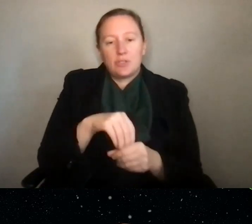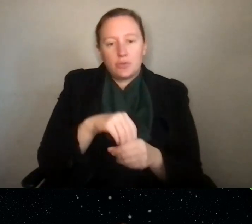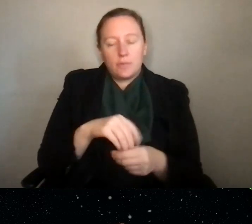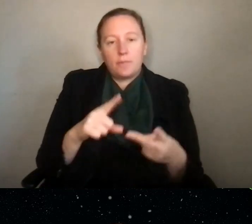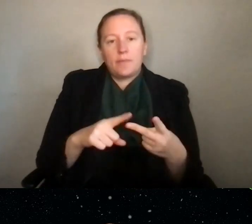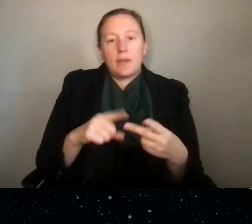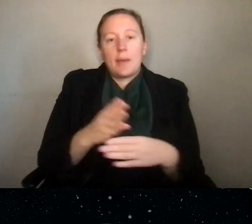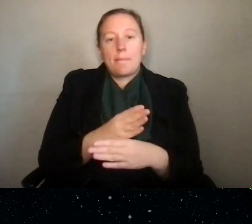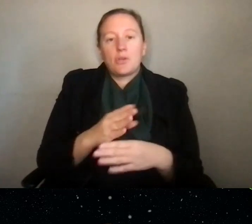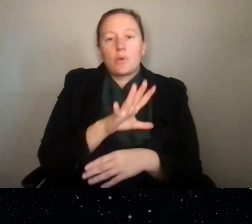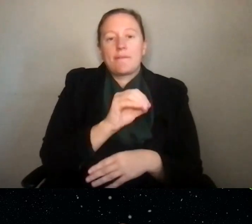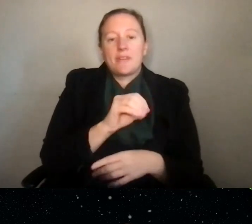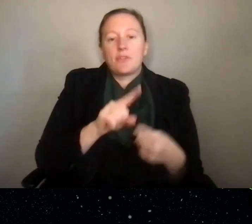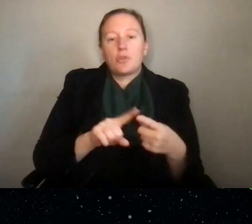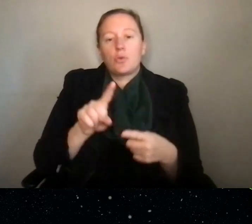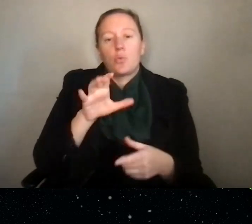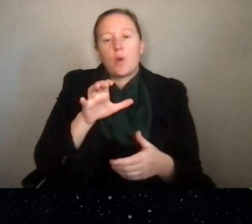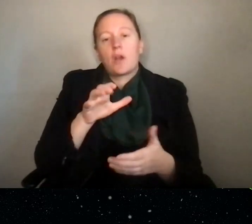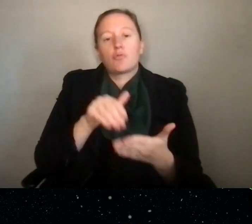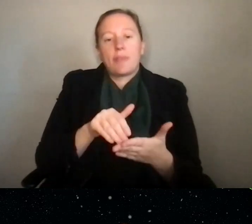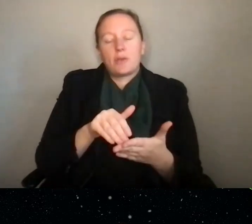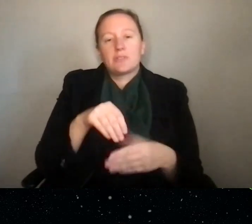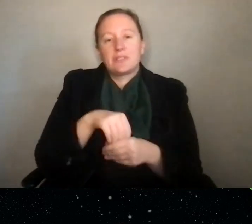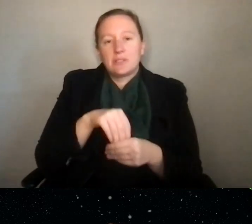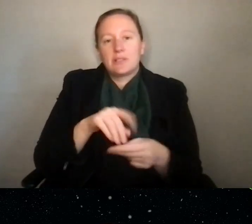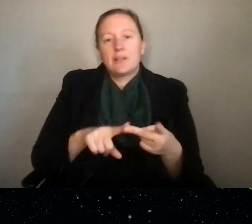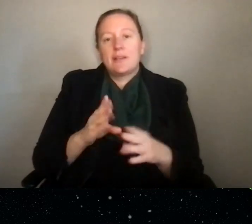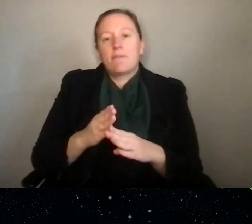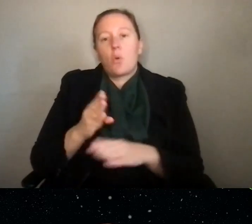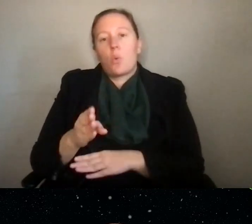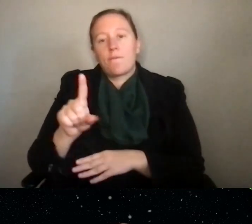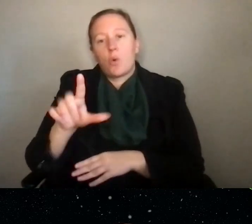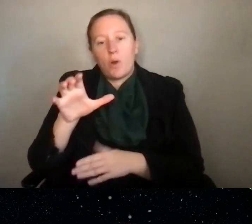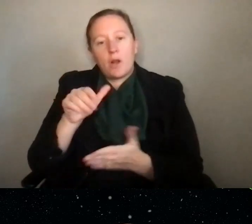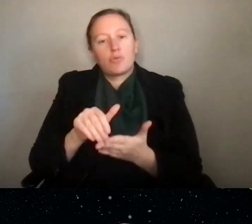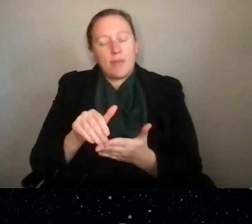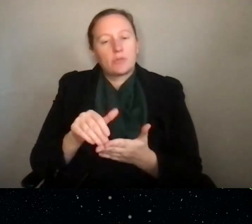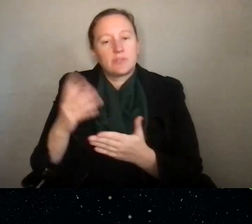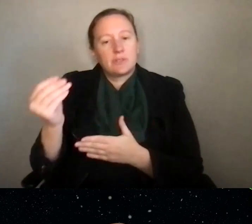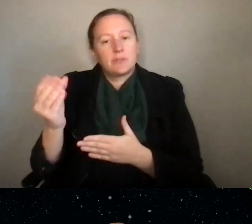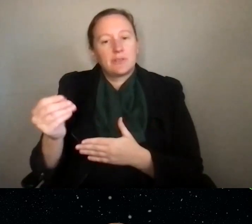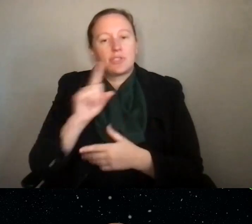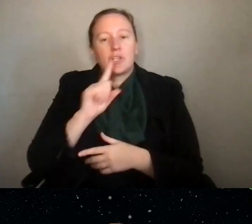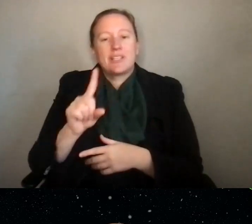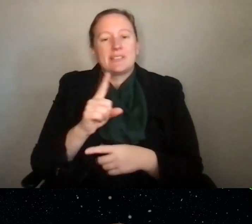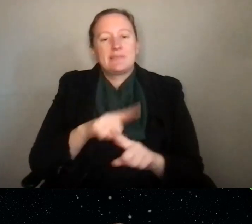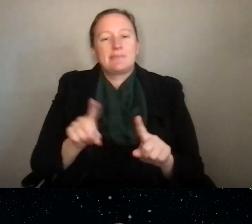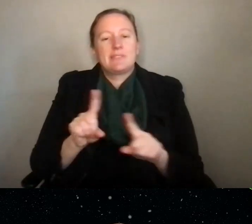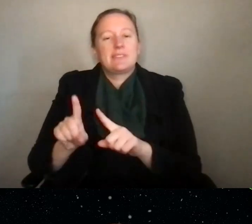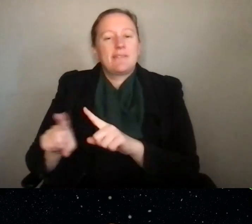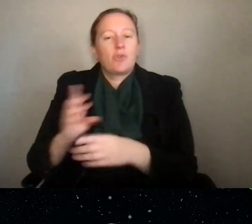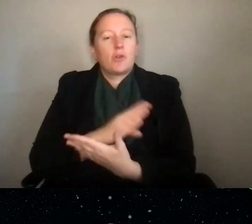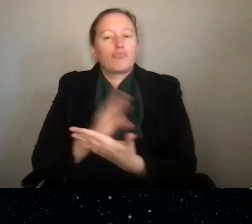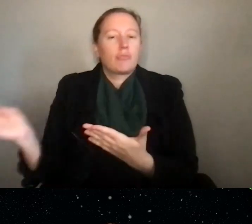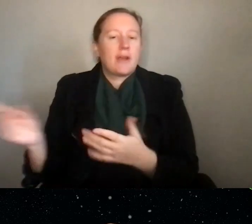that are between $50,000 and $100,000, we do internally. And then if it's more than that, we do externally. So there are a few different ranges, but that's mostly dependent on